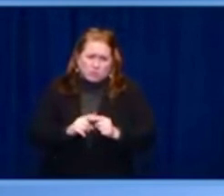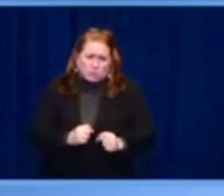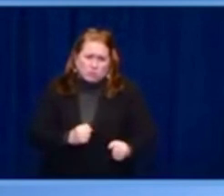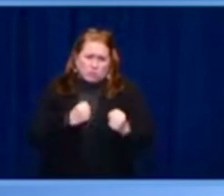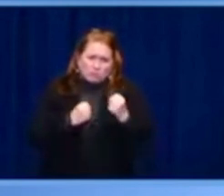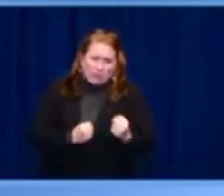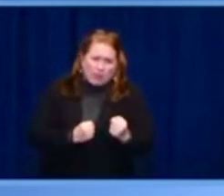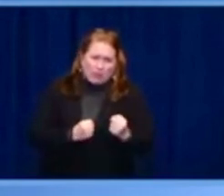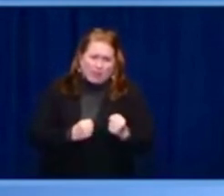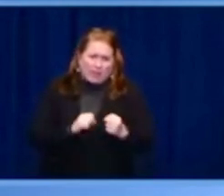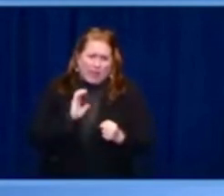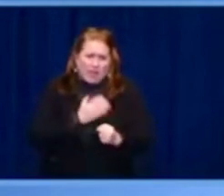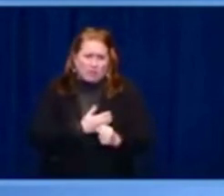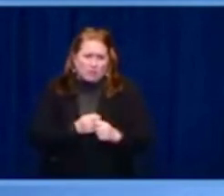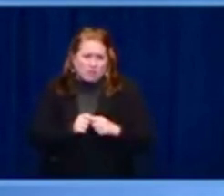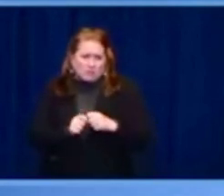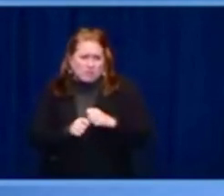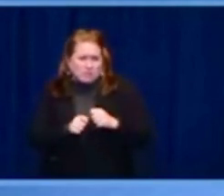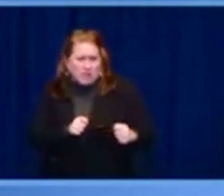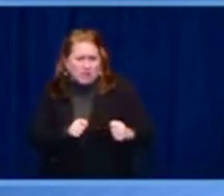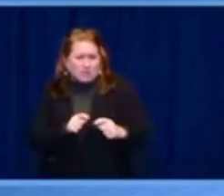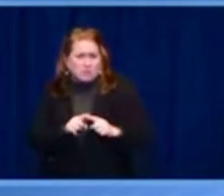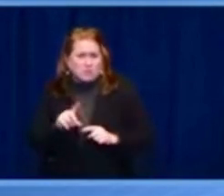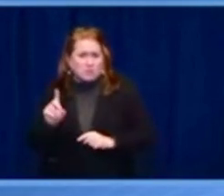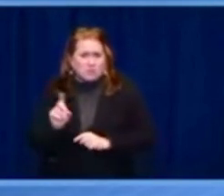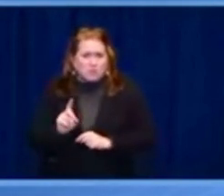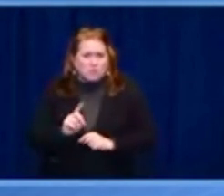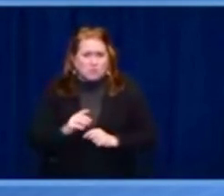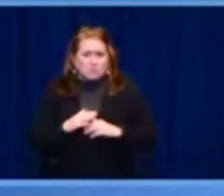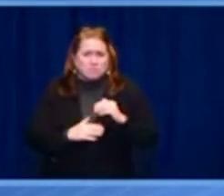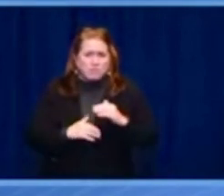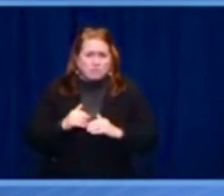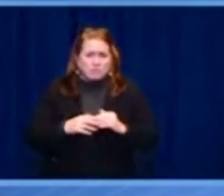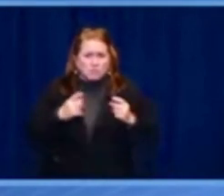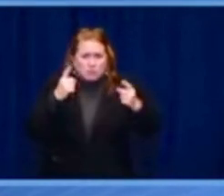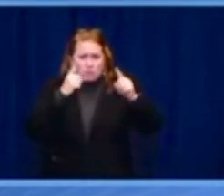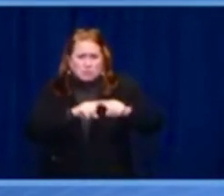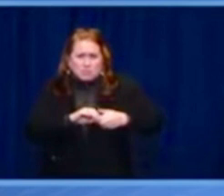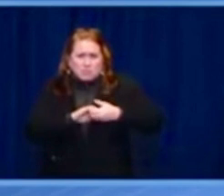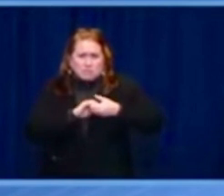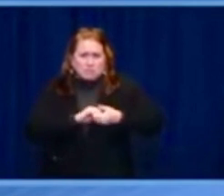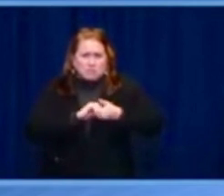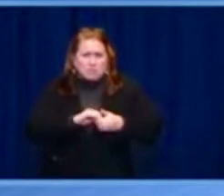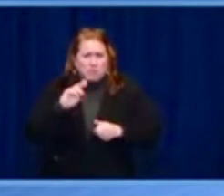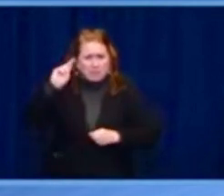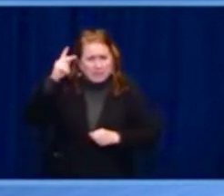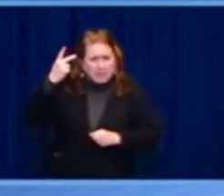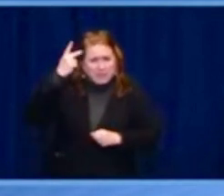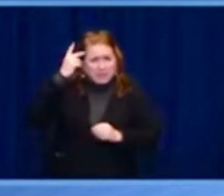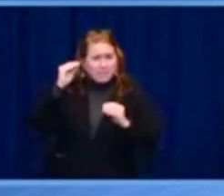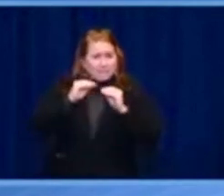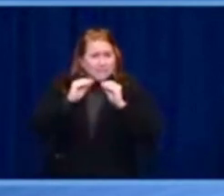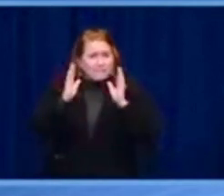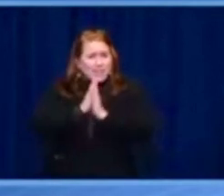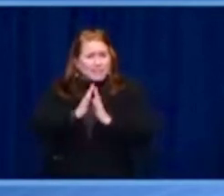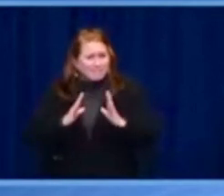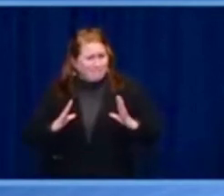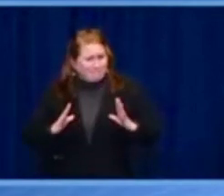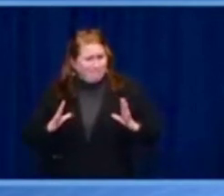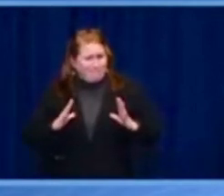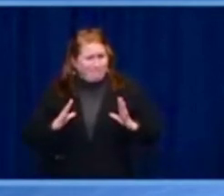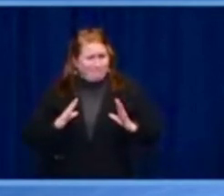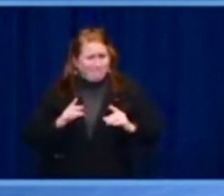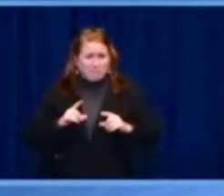not only women, they're leaders. They deserve and all women deserve to be represented. Moreover, when we advance equality